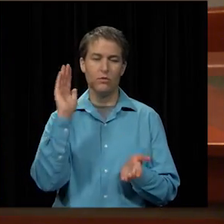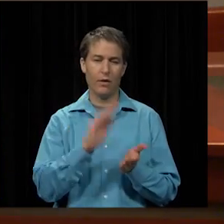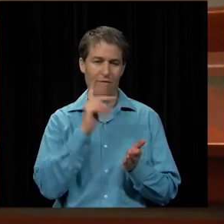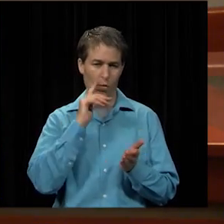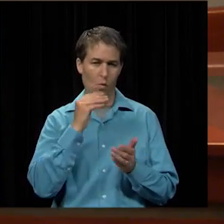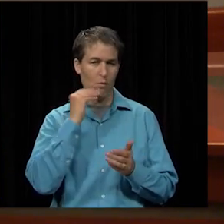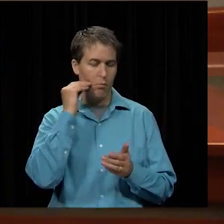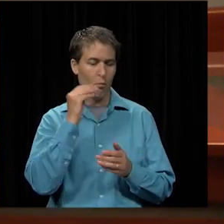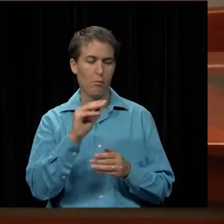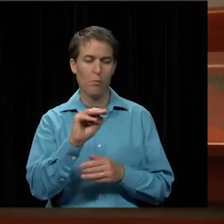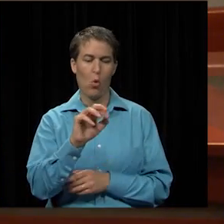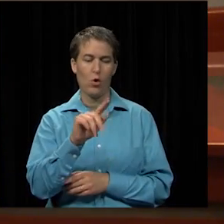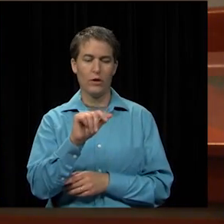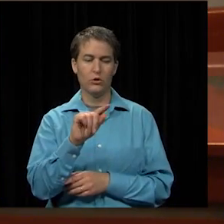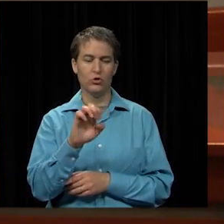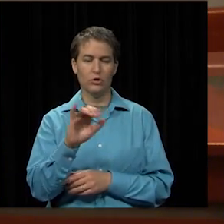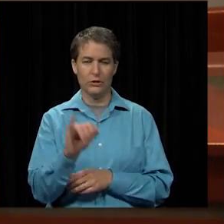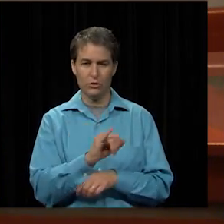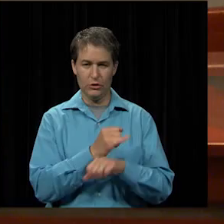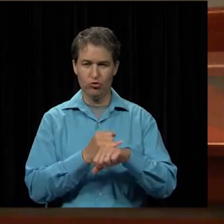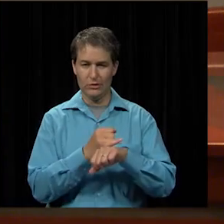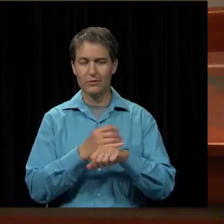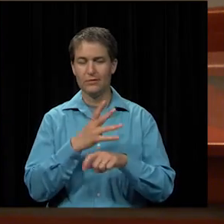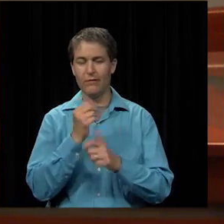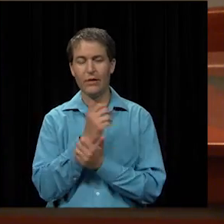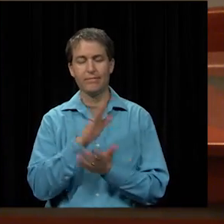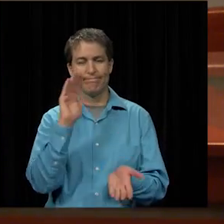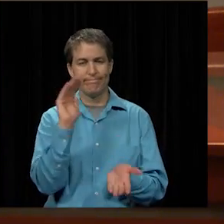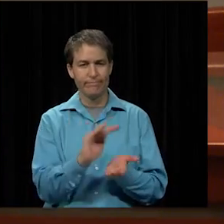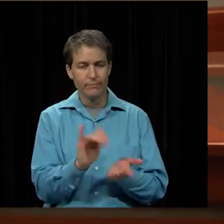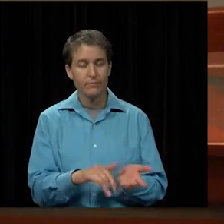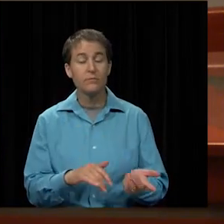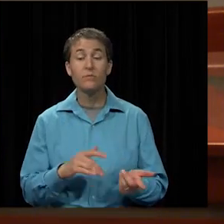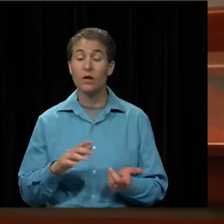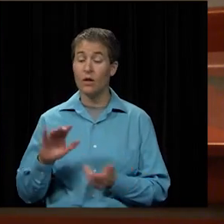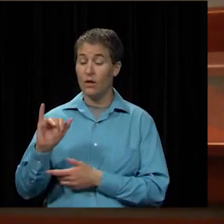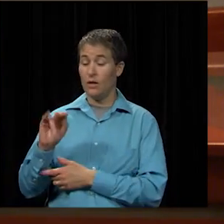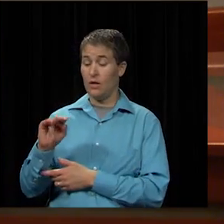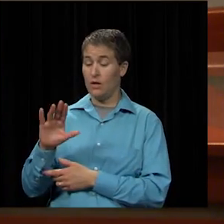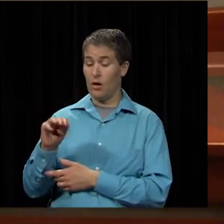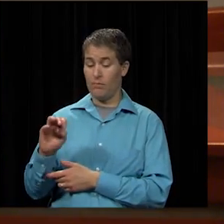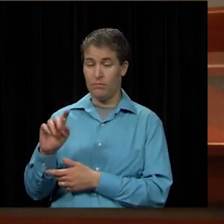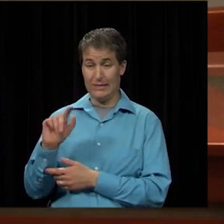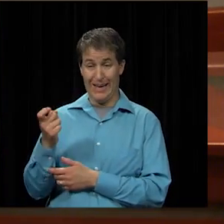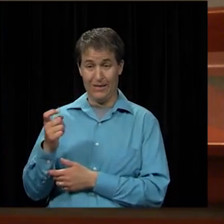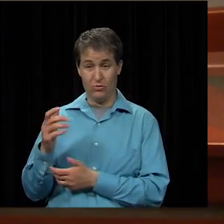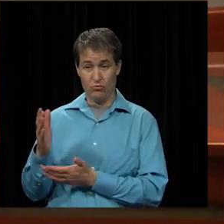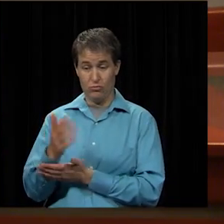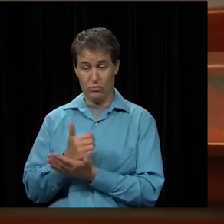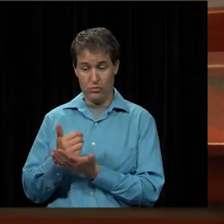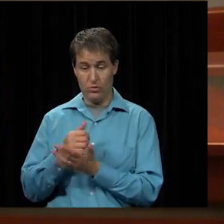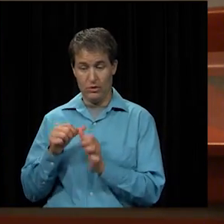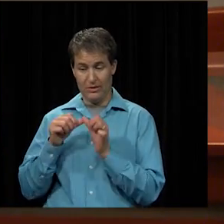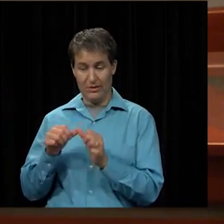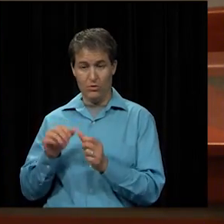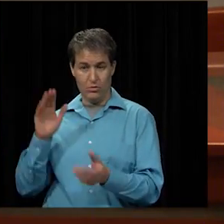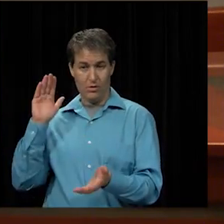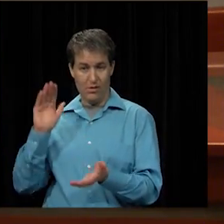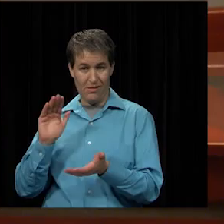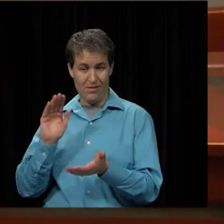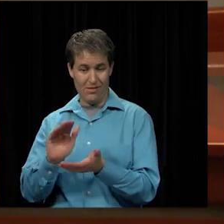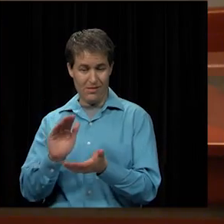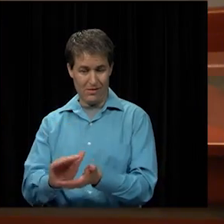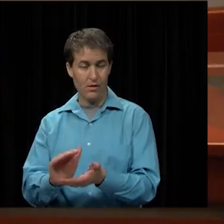And then the other piece that they did, as you know, the income tax rates for Kansas were to continue the march towards zero, as you've heard that